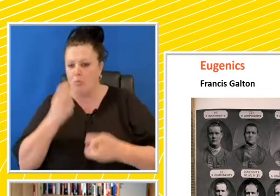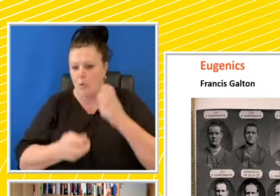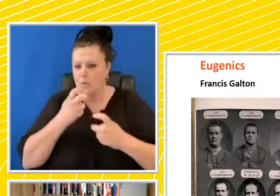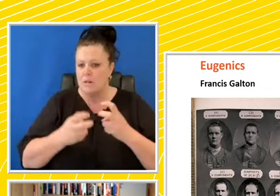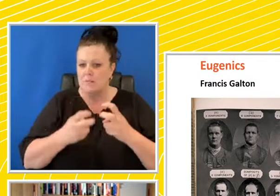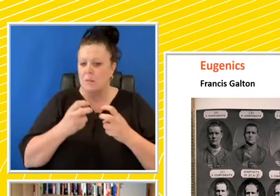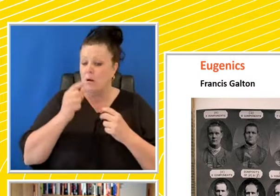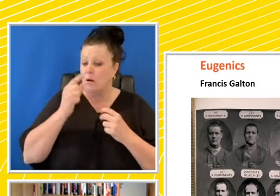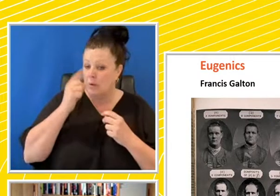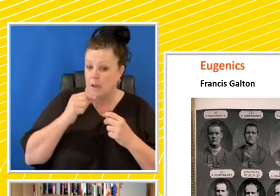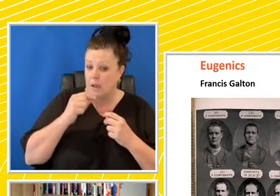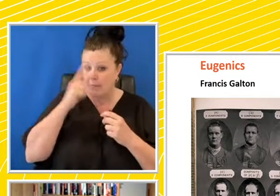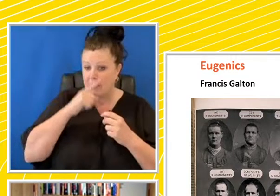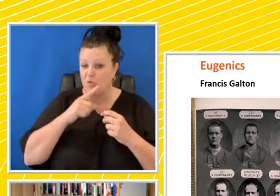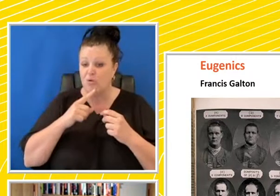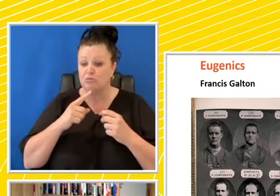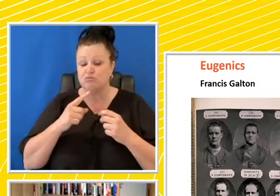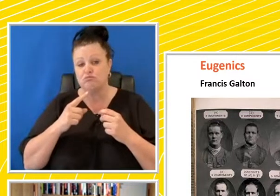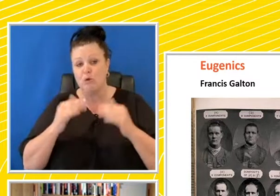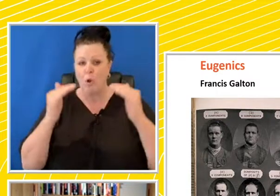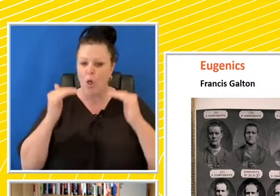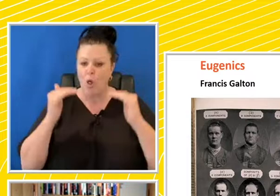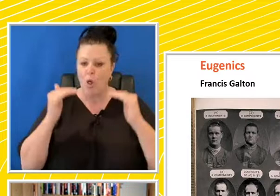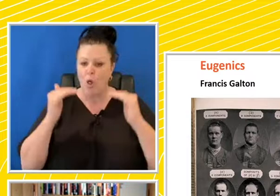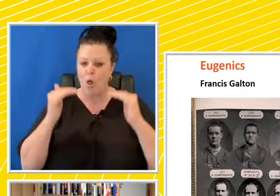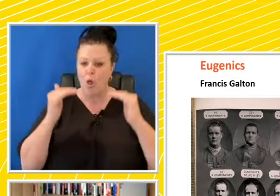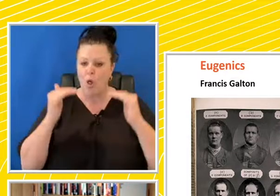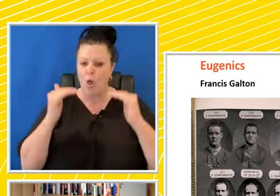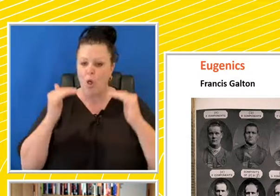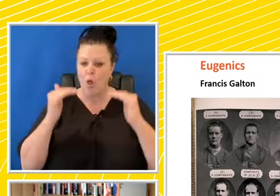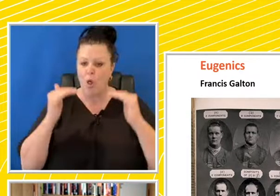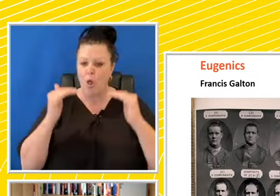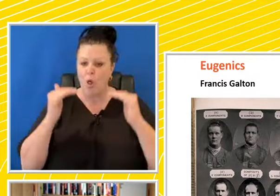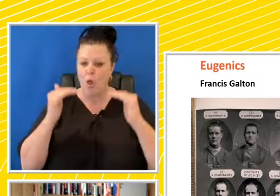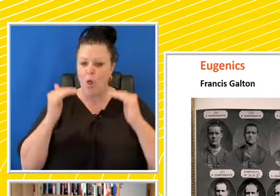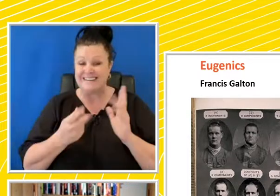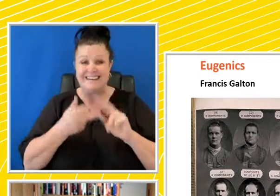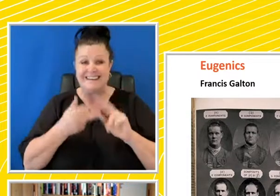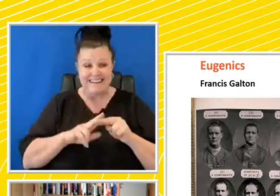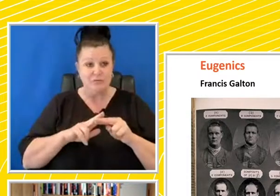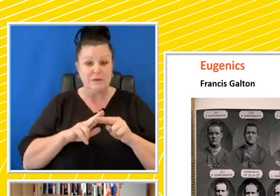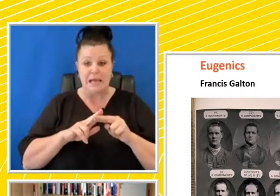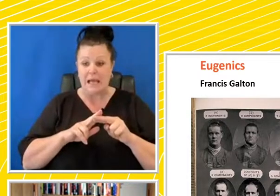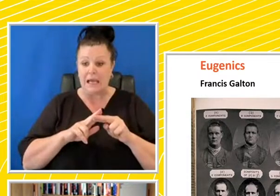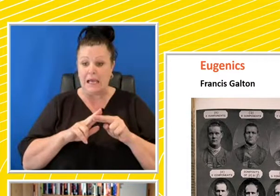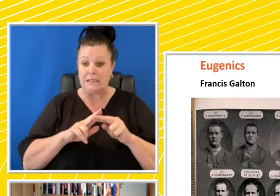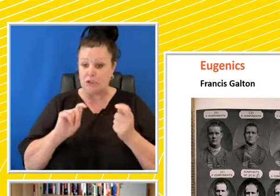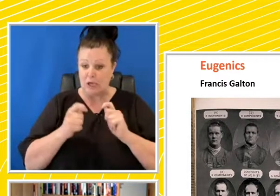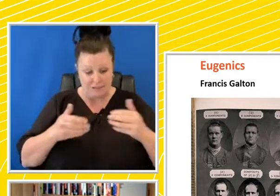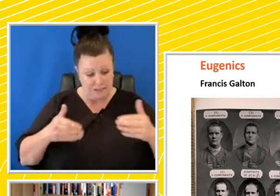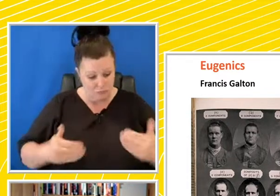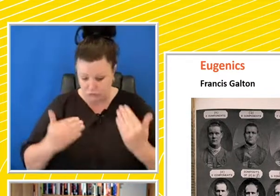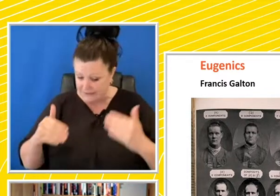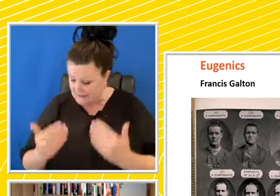People with low moral sense is the term that's used by preventing the breeding of these inferior types and inversely